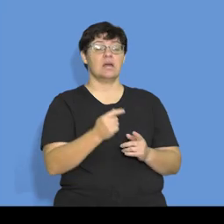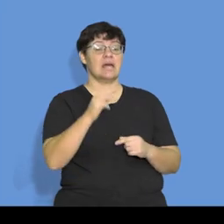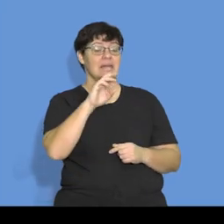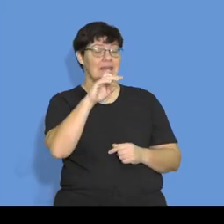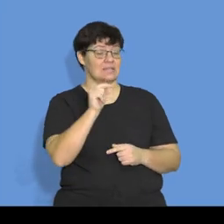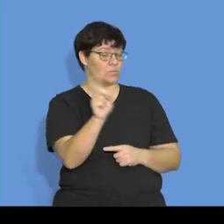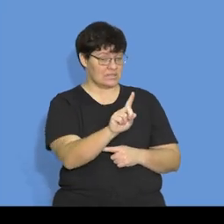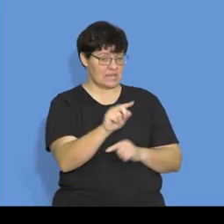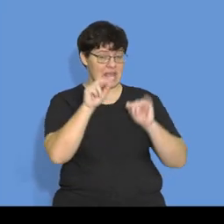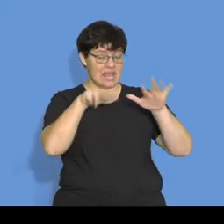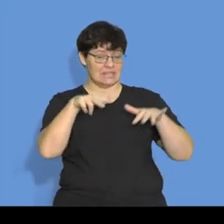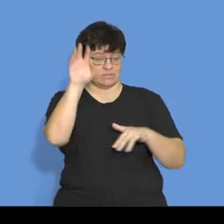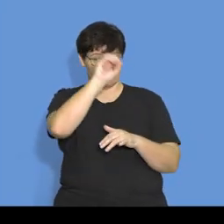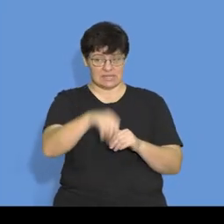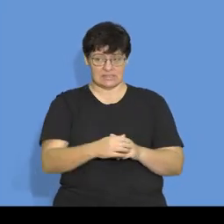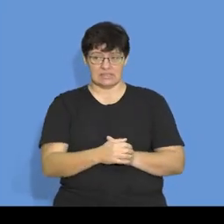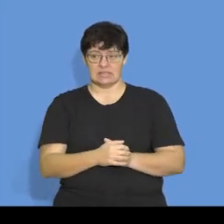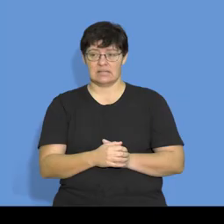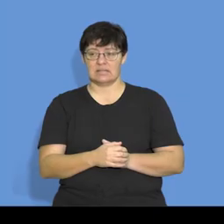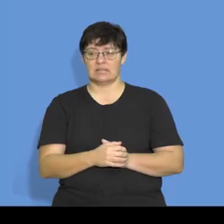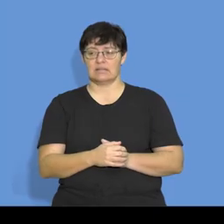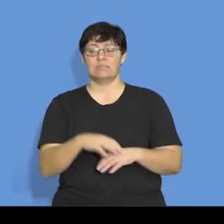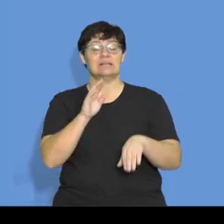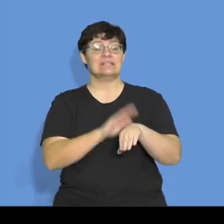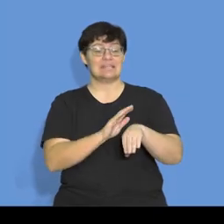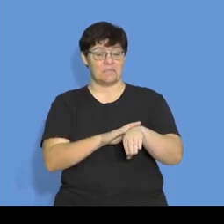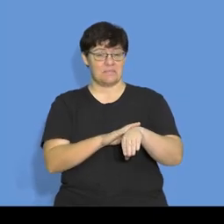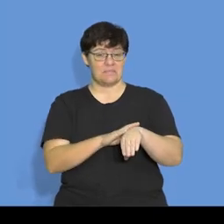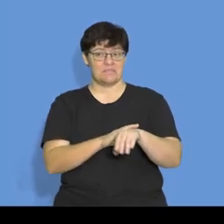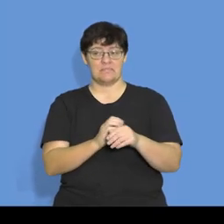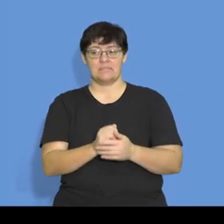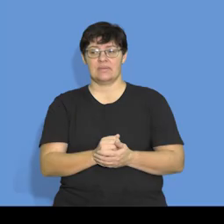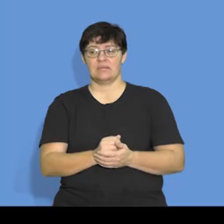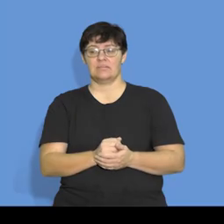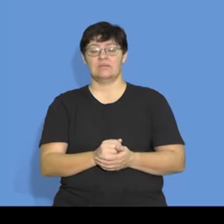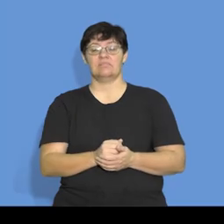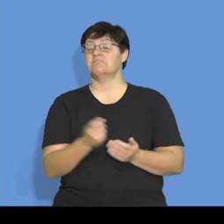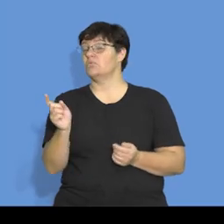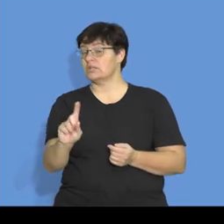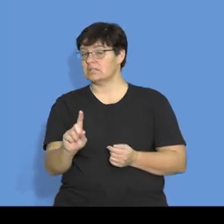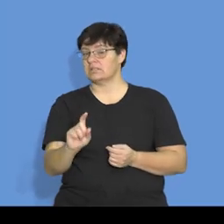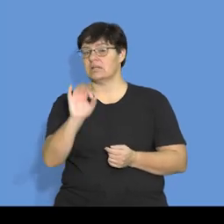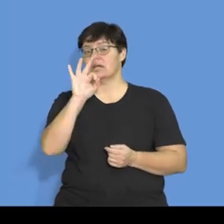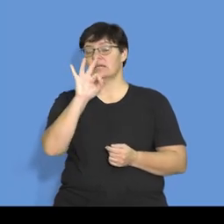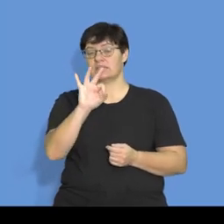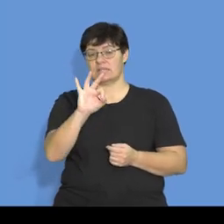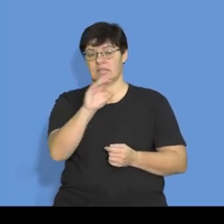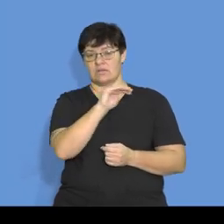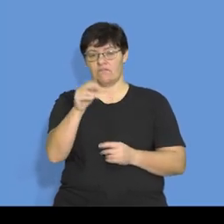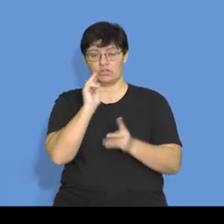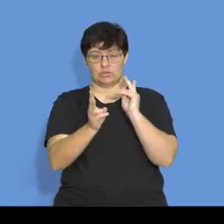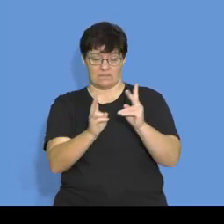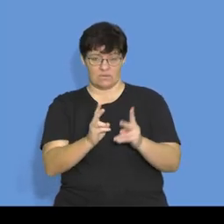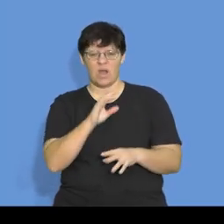18%, and my time, in this case here, will be the 3 over 12. Right?